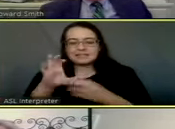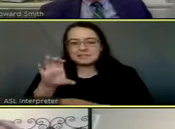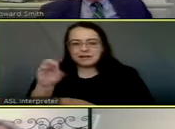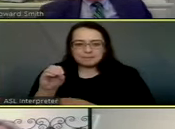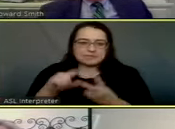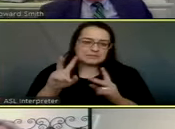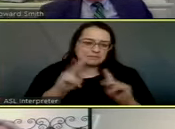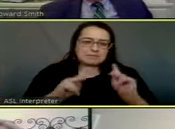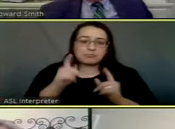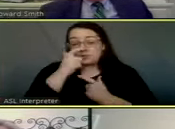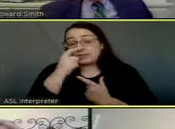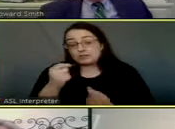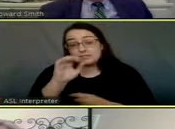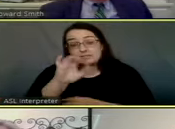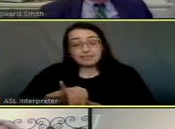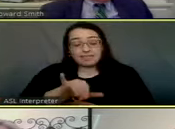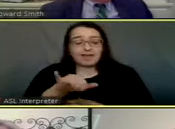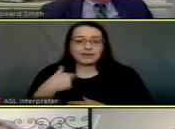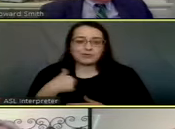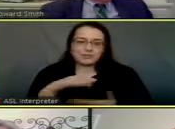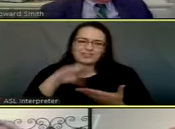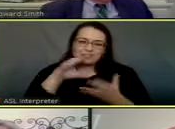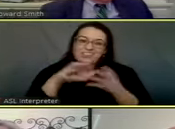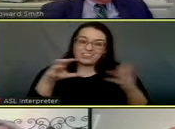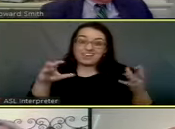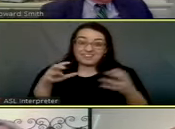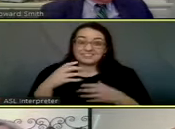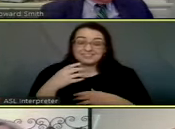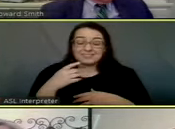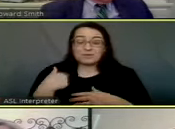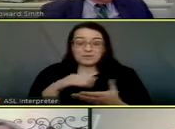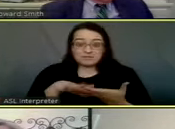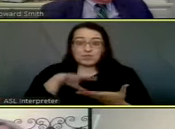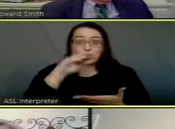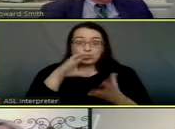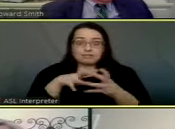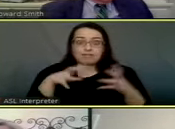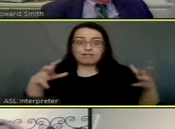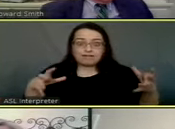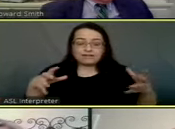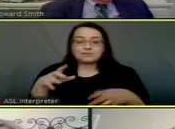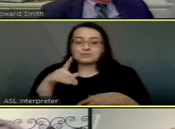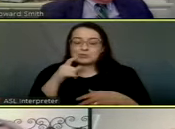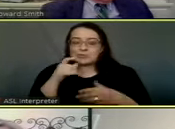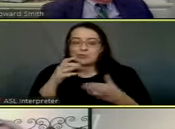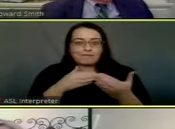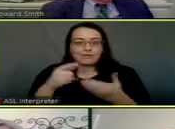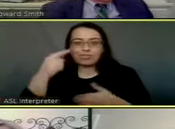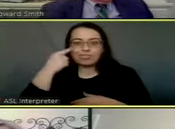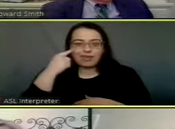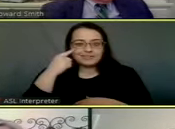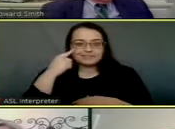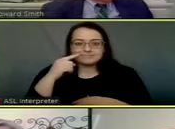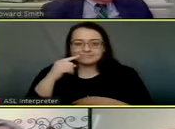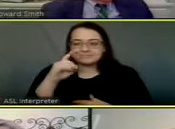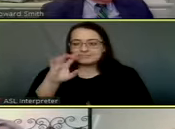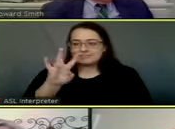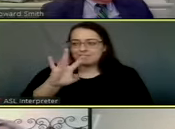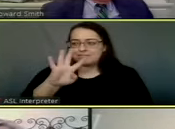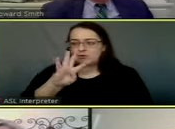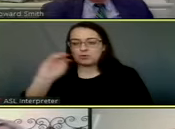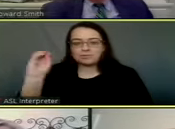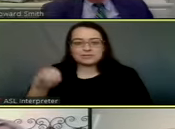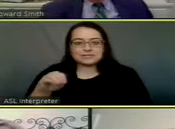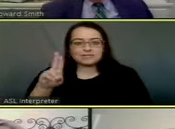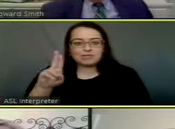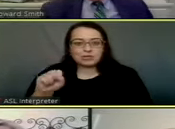and with people that are interested. And, you we learned a lot on this deal. I mean, we learned a lot. Who ever thought the whole 74% of the